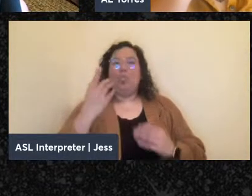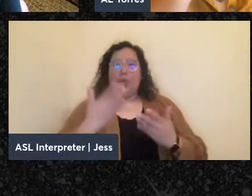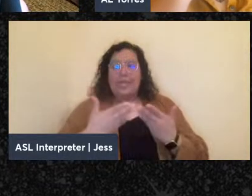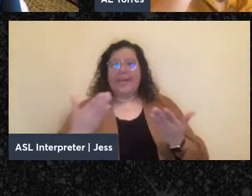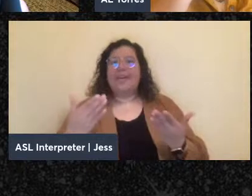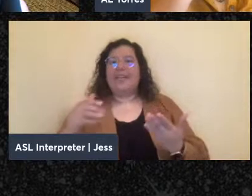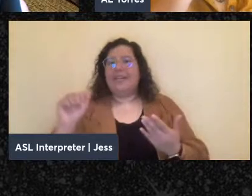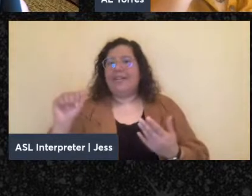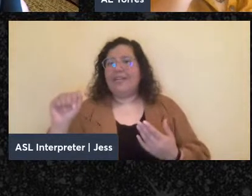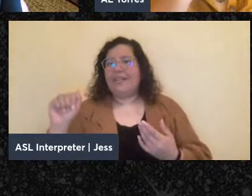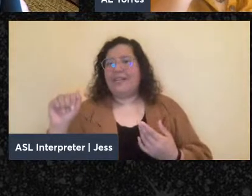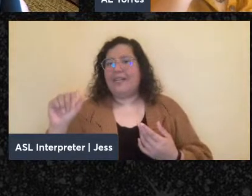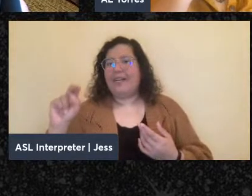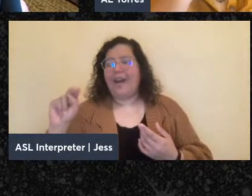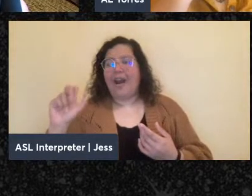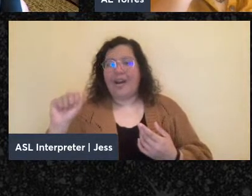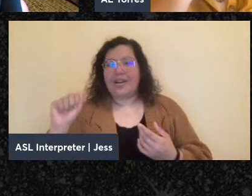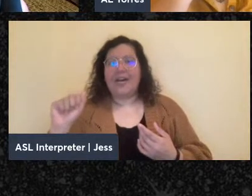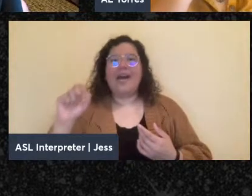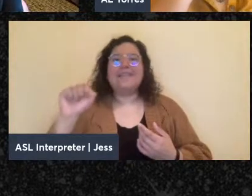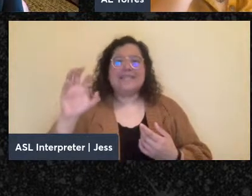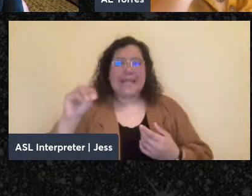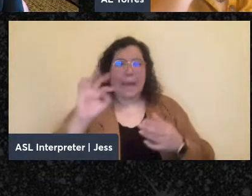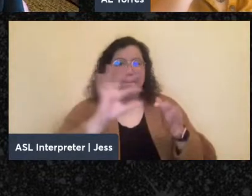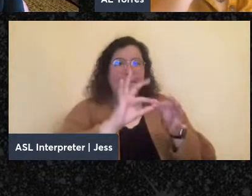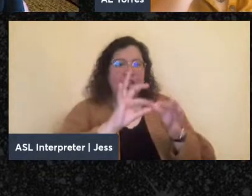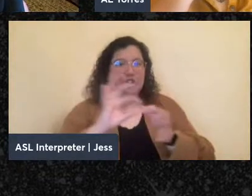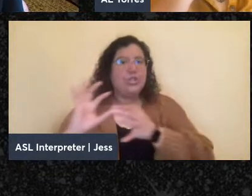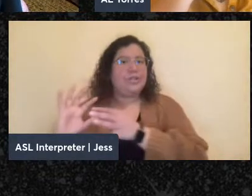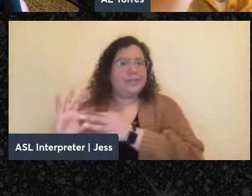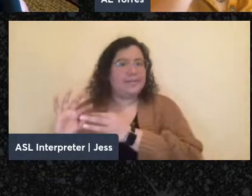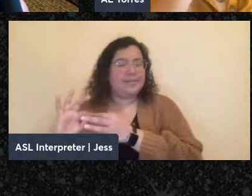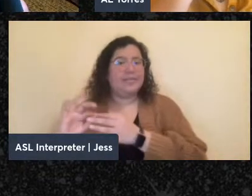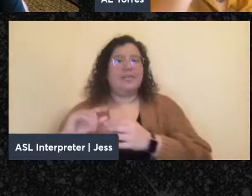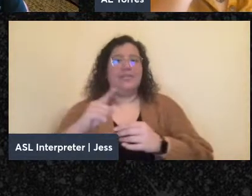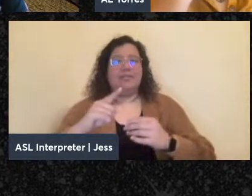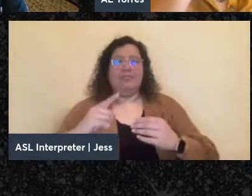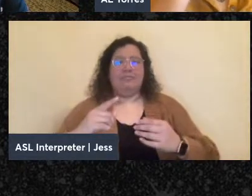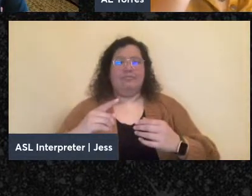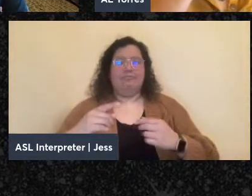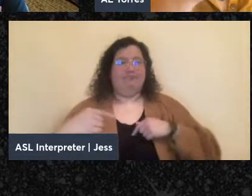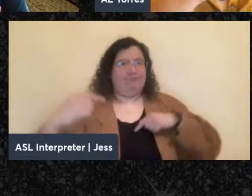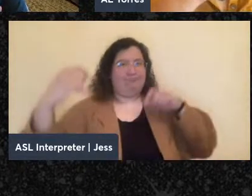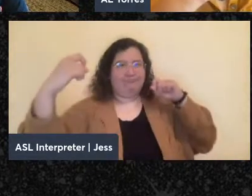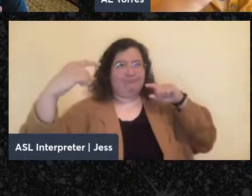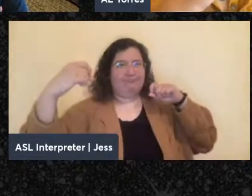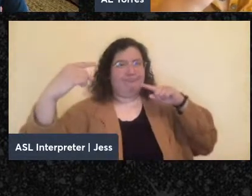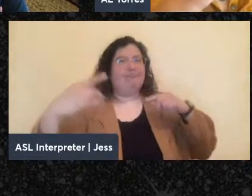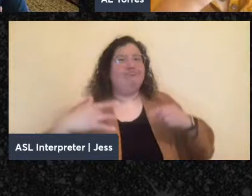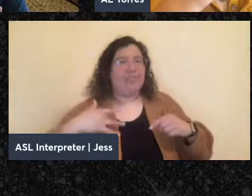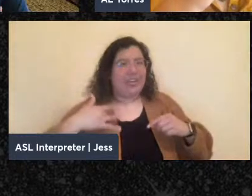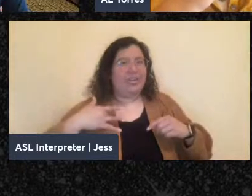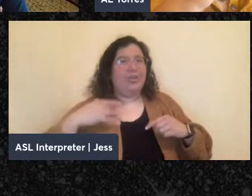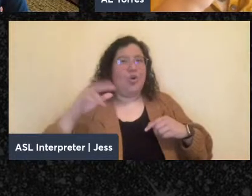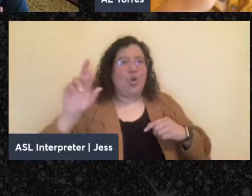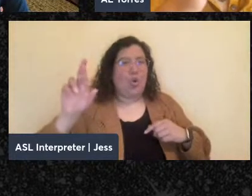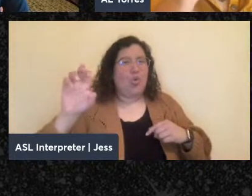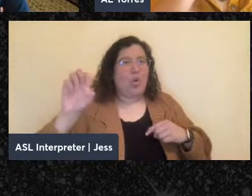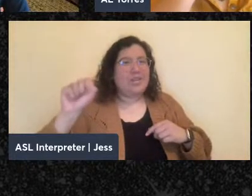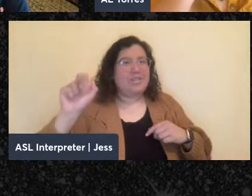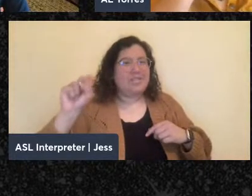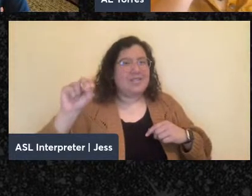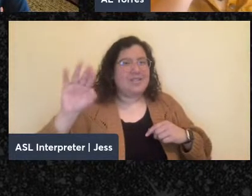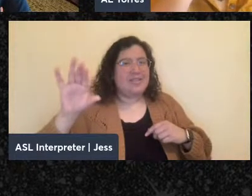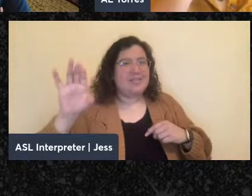and Sam both mentioned about speaking of resonance, right, is there's, I